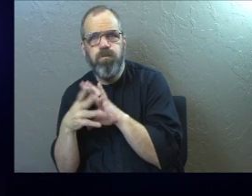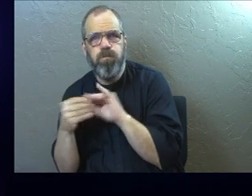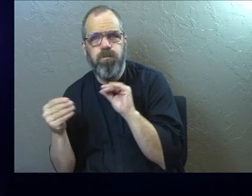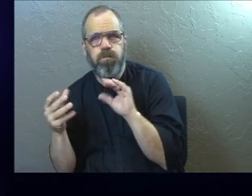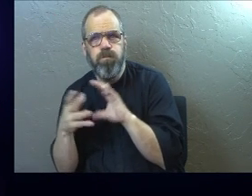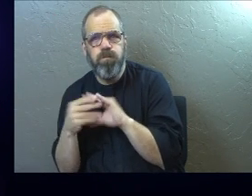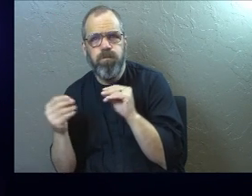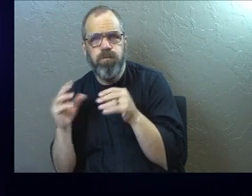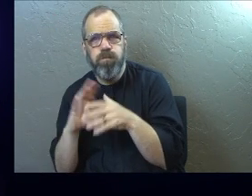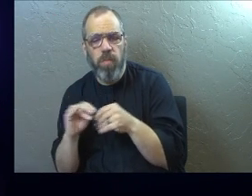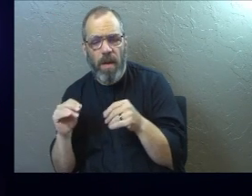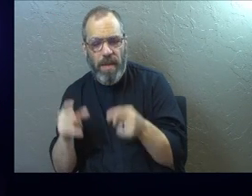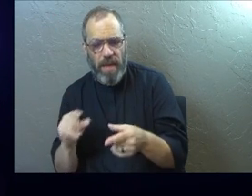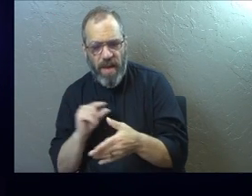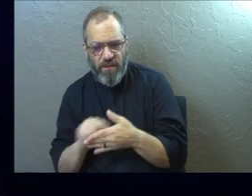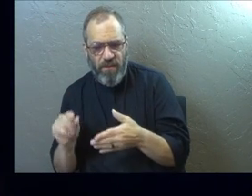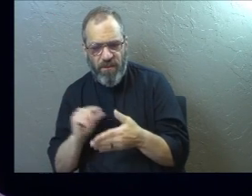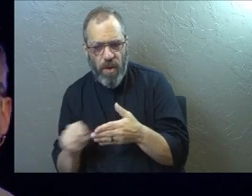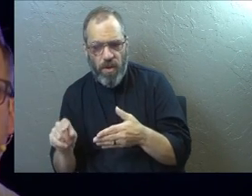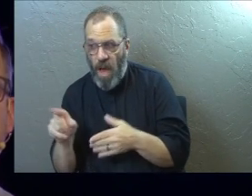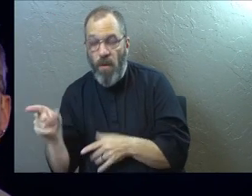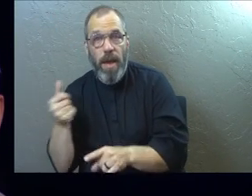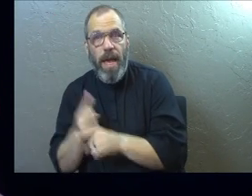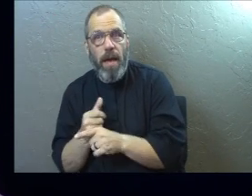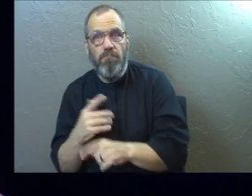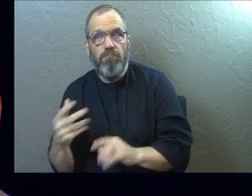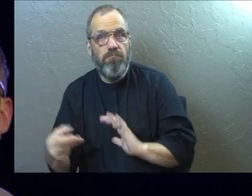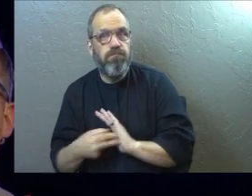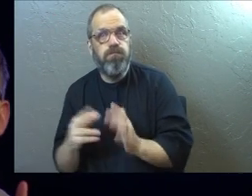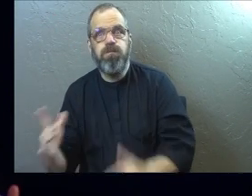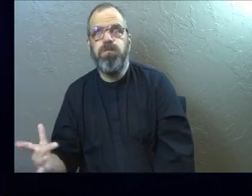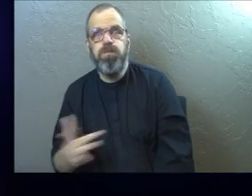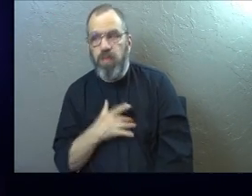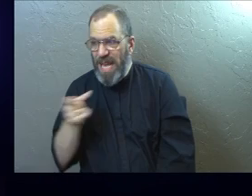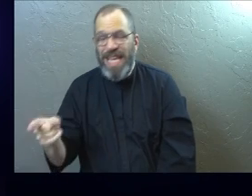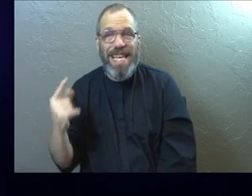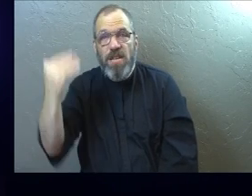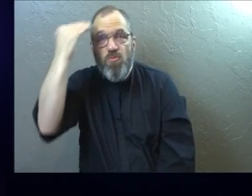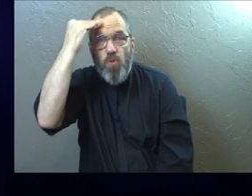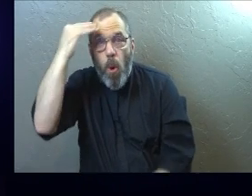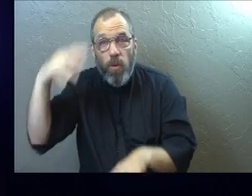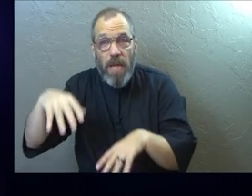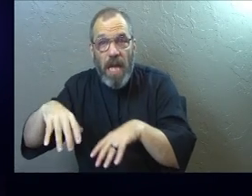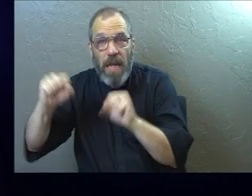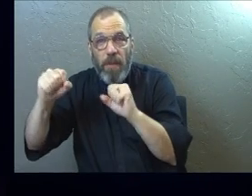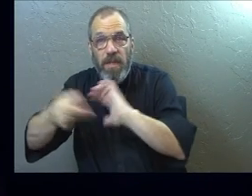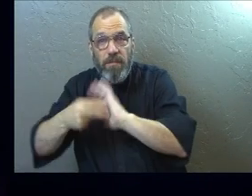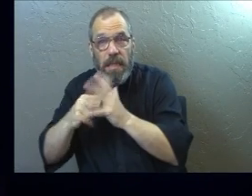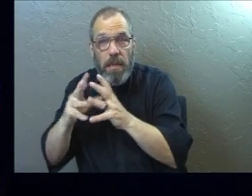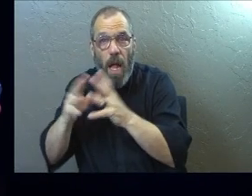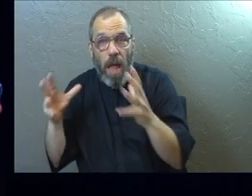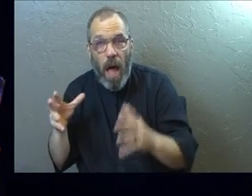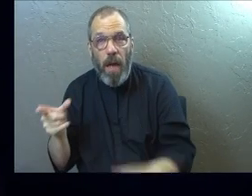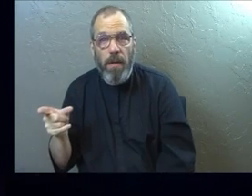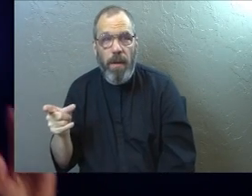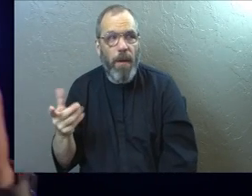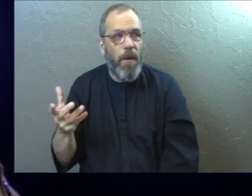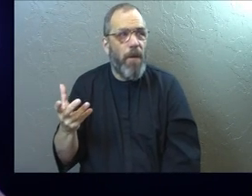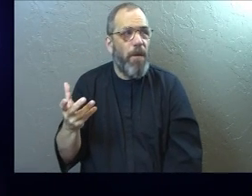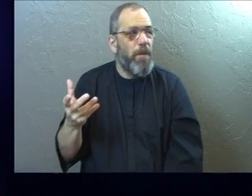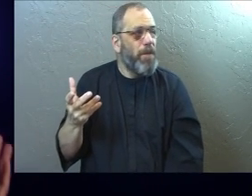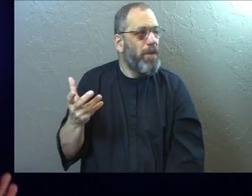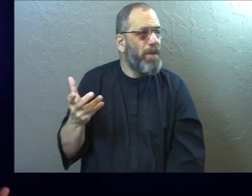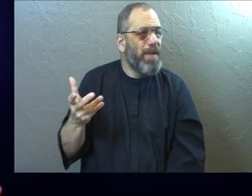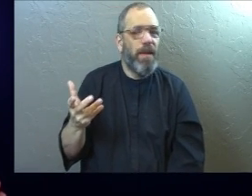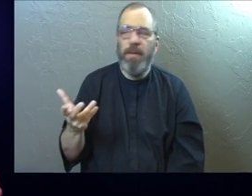saw this particular scripture. It was massive for him. Because he's like, adoption means something. Right? Like,